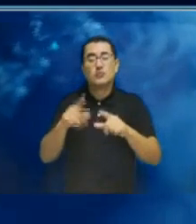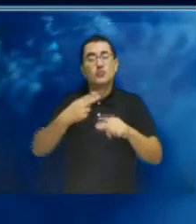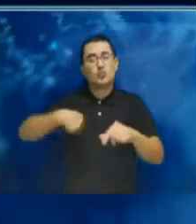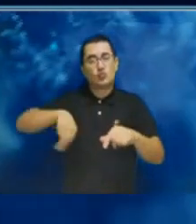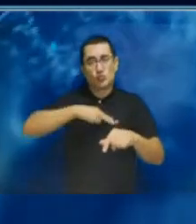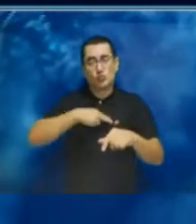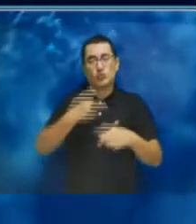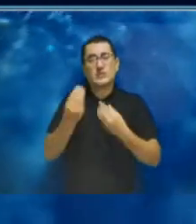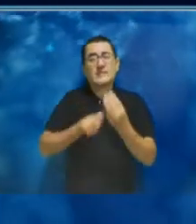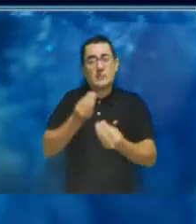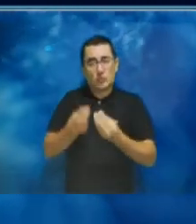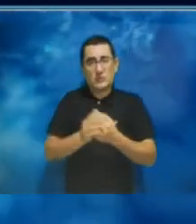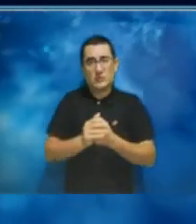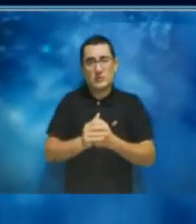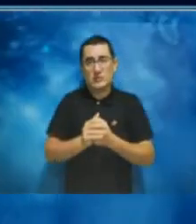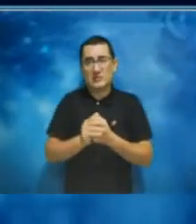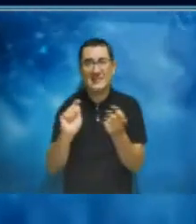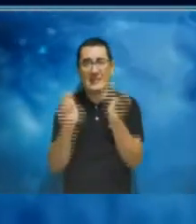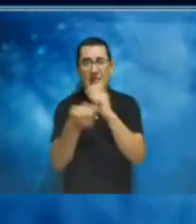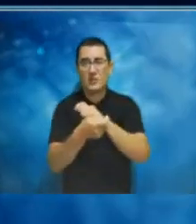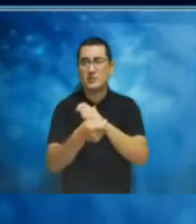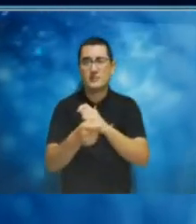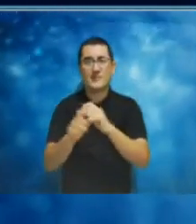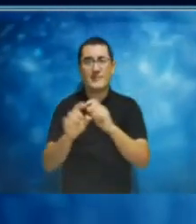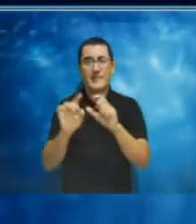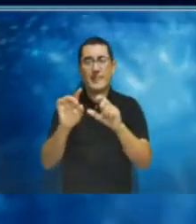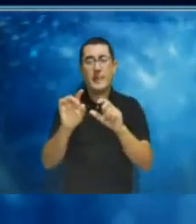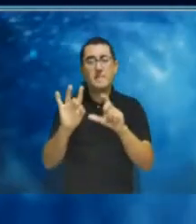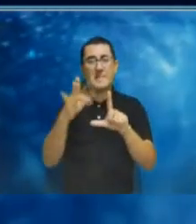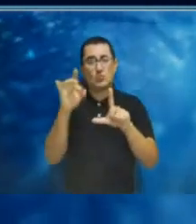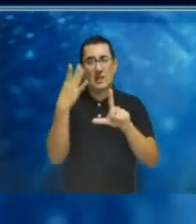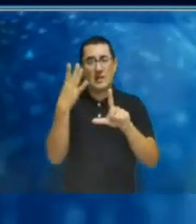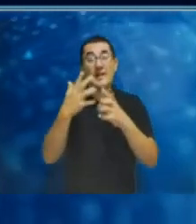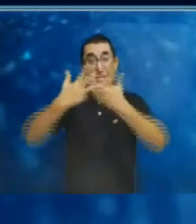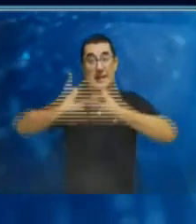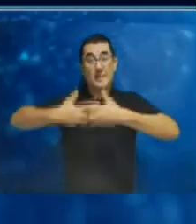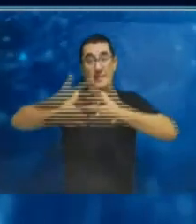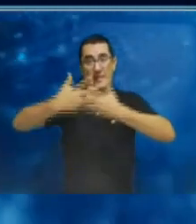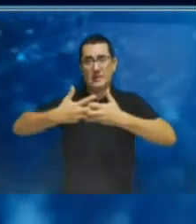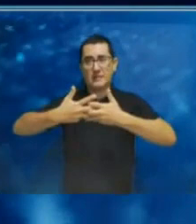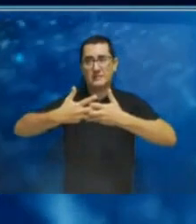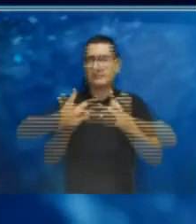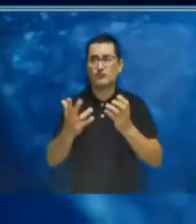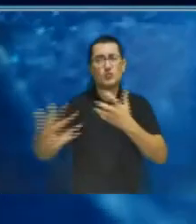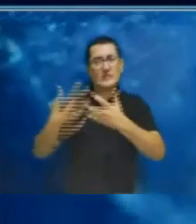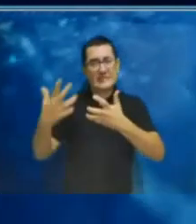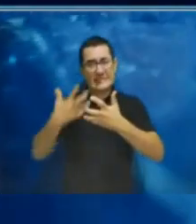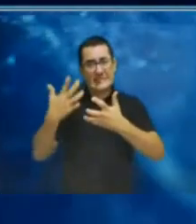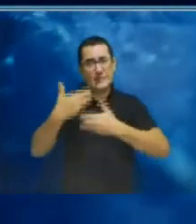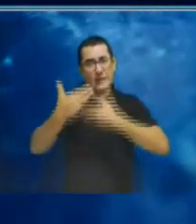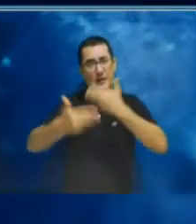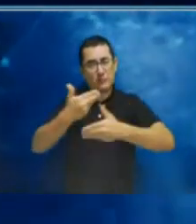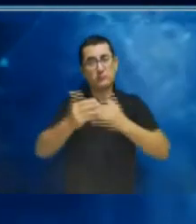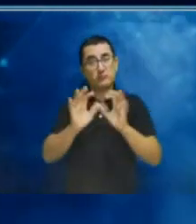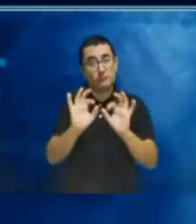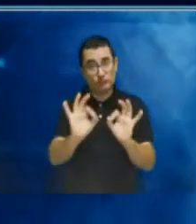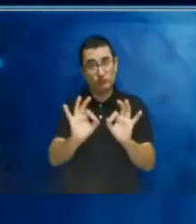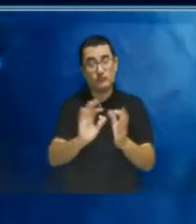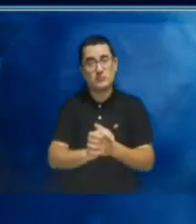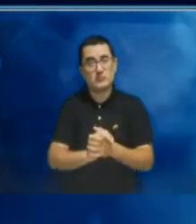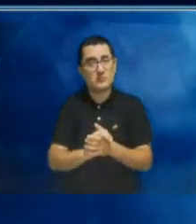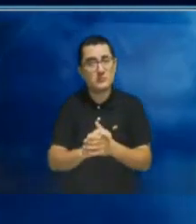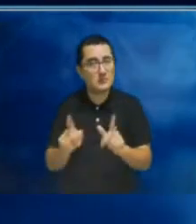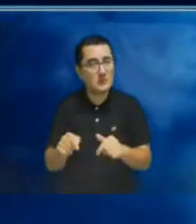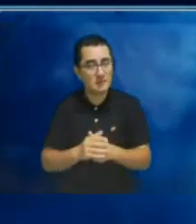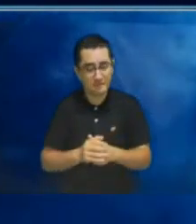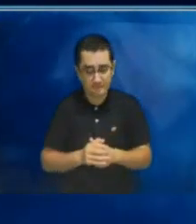working on digital transformation in companies. Once more, the role